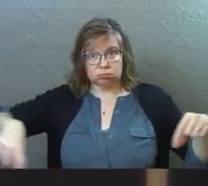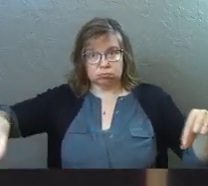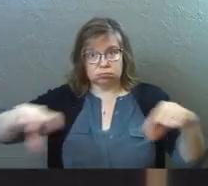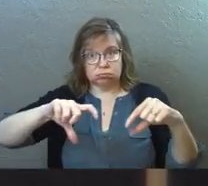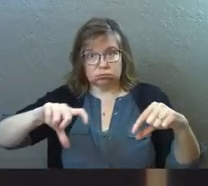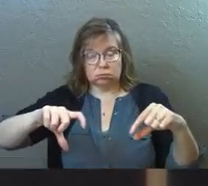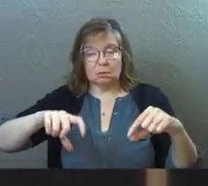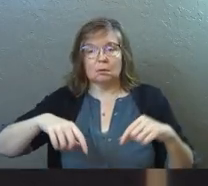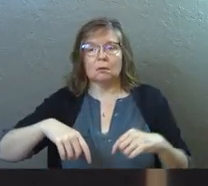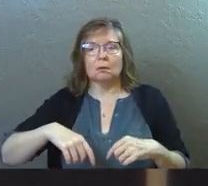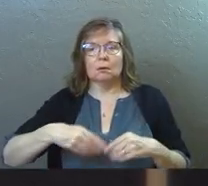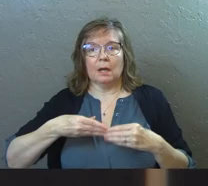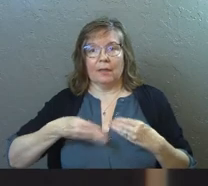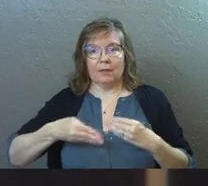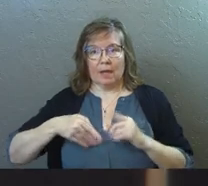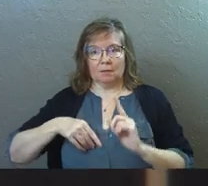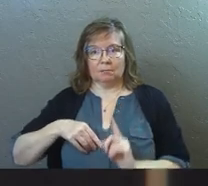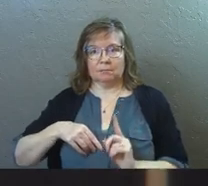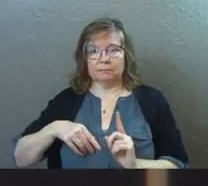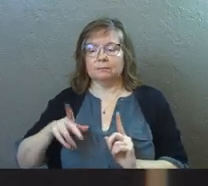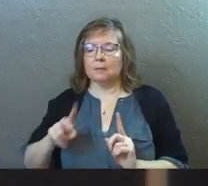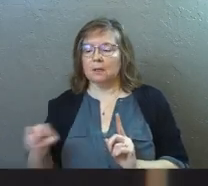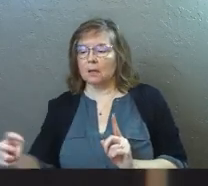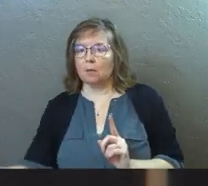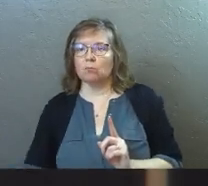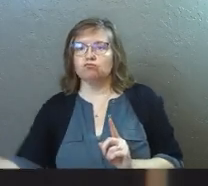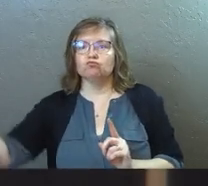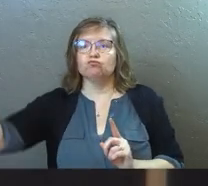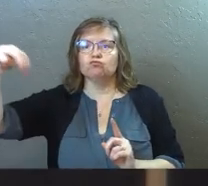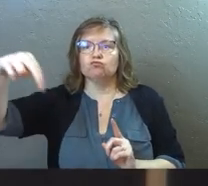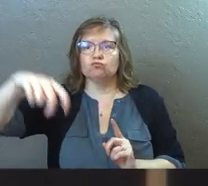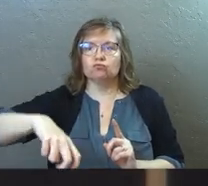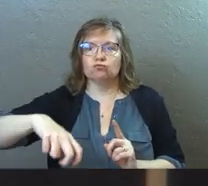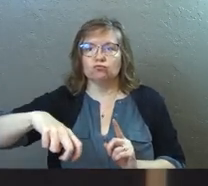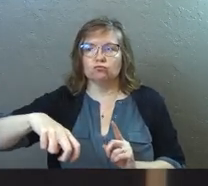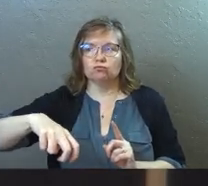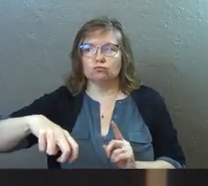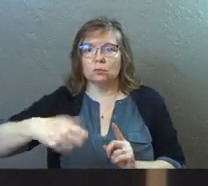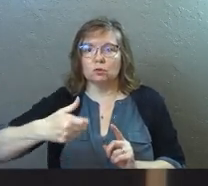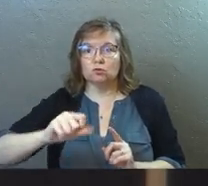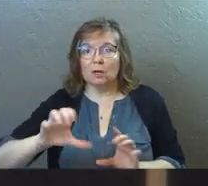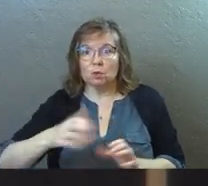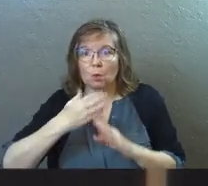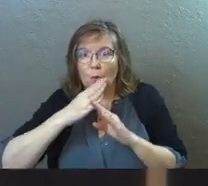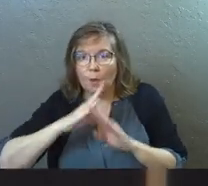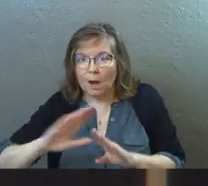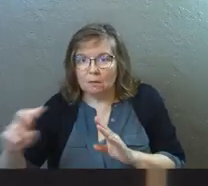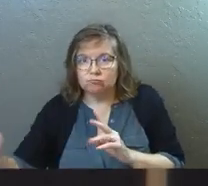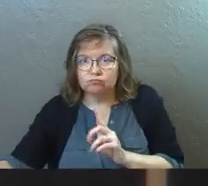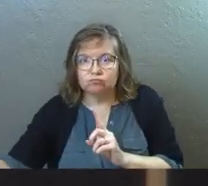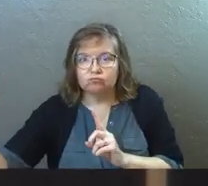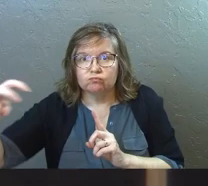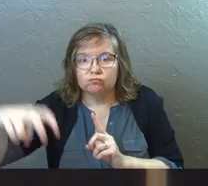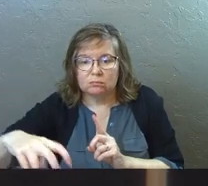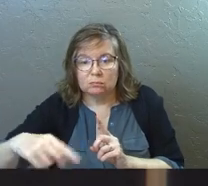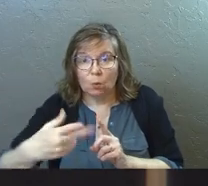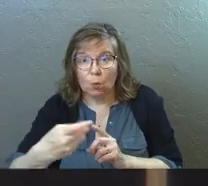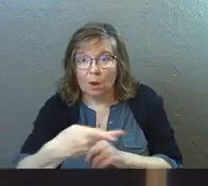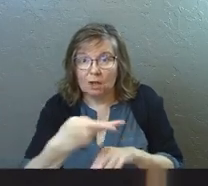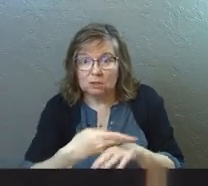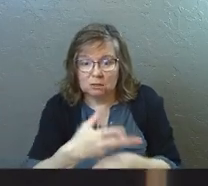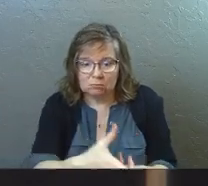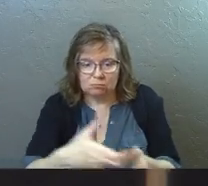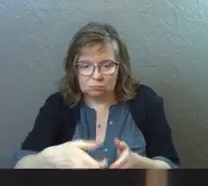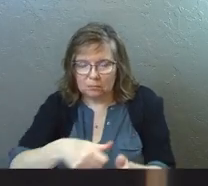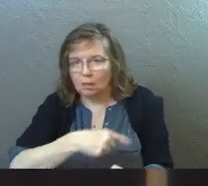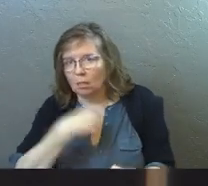of the sheep fold and to simply hop over the side of the wall, try to do it quietly, slit the throat of one of the